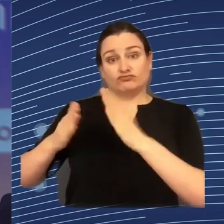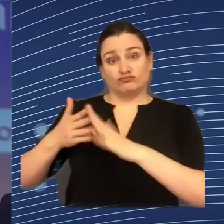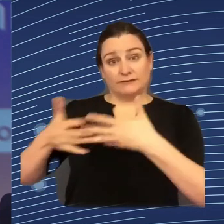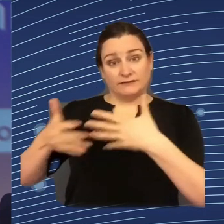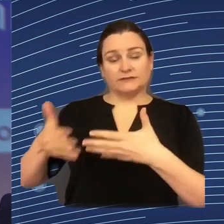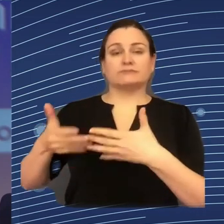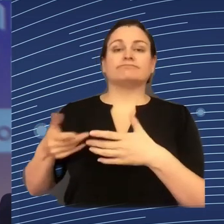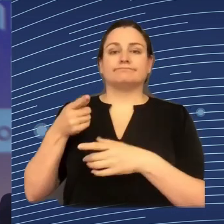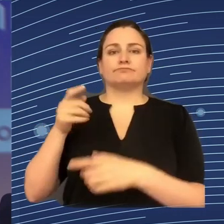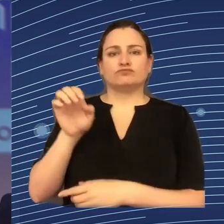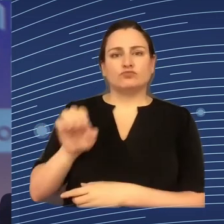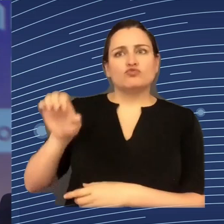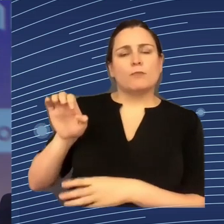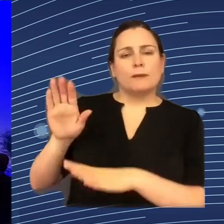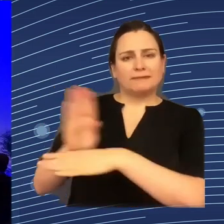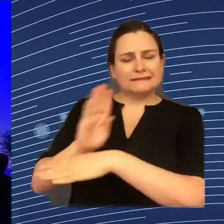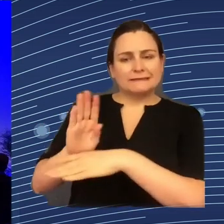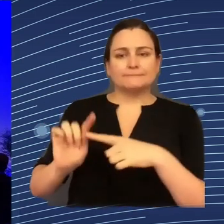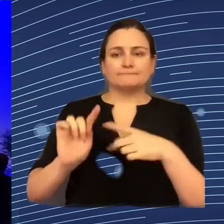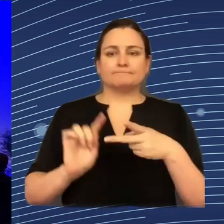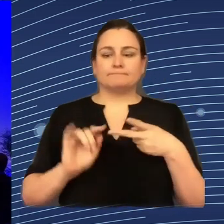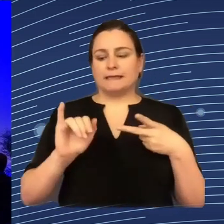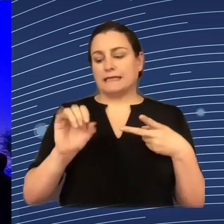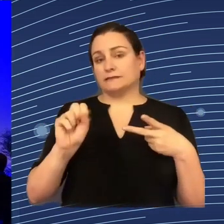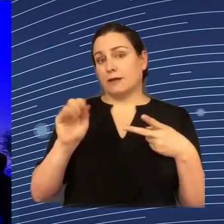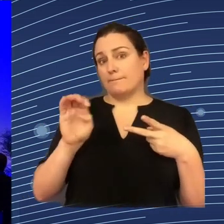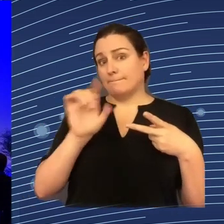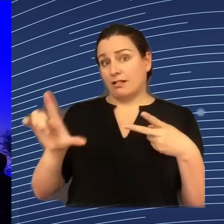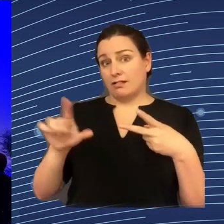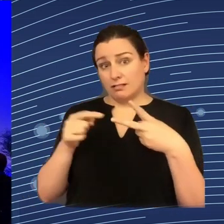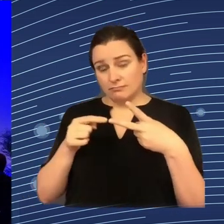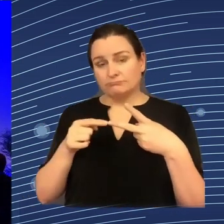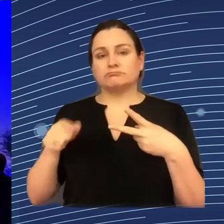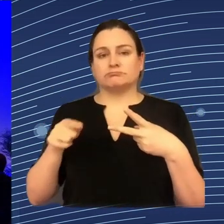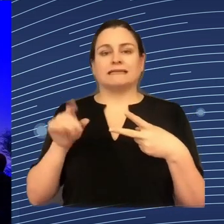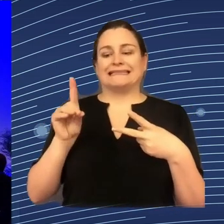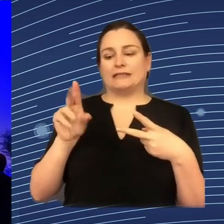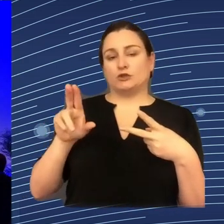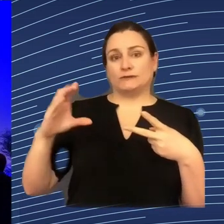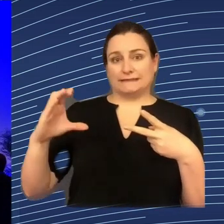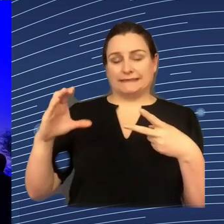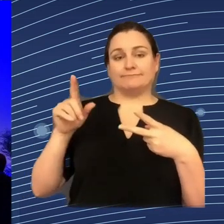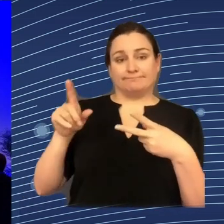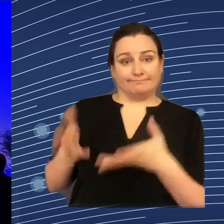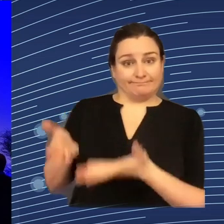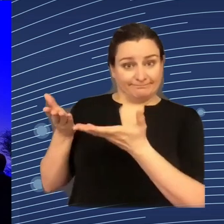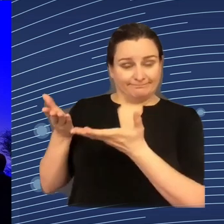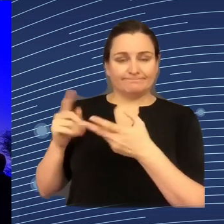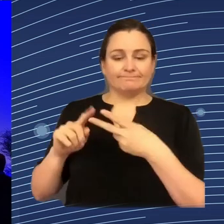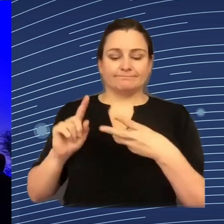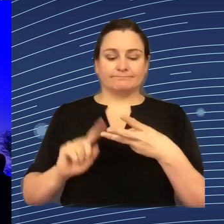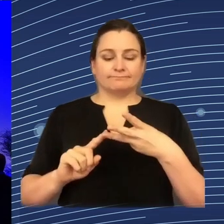Ms. Isabel Schoman, Deputy Secretary General of ETUC, Professor Marzia Mortati from the